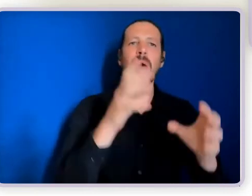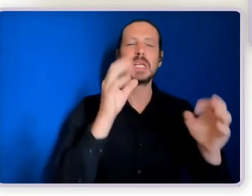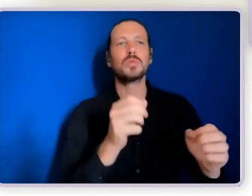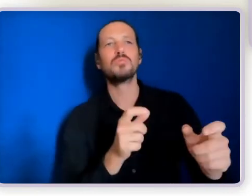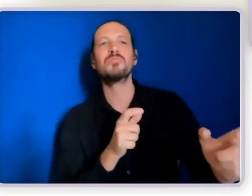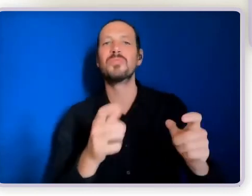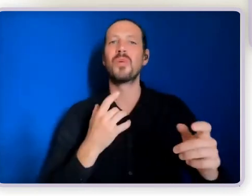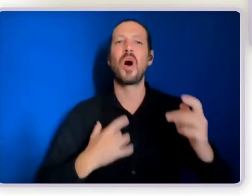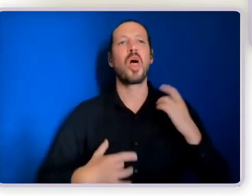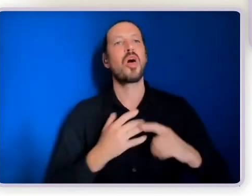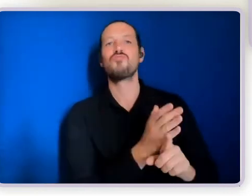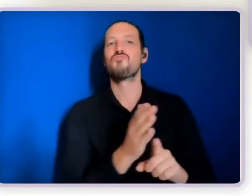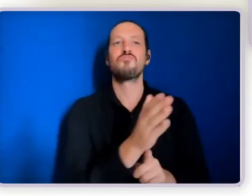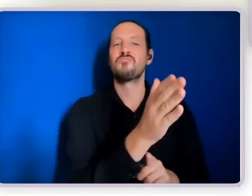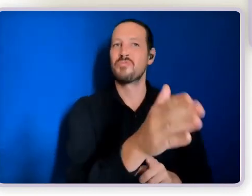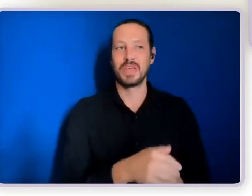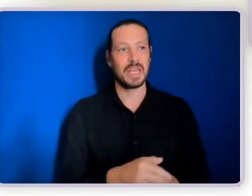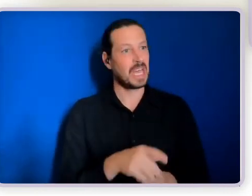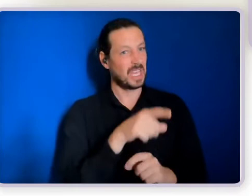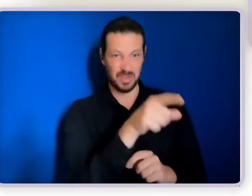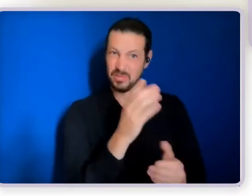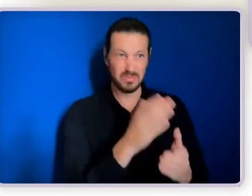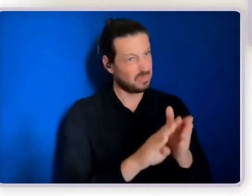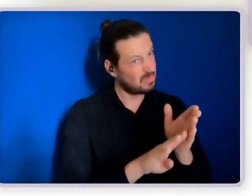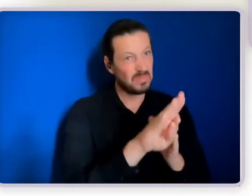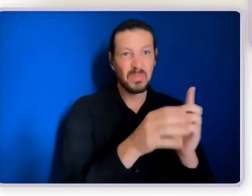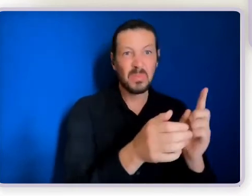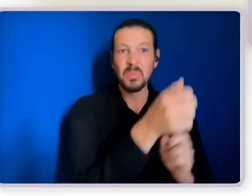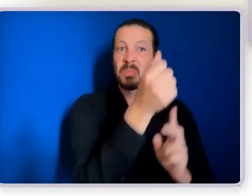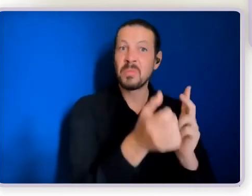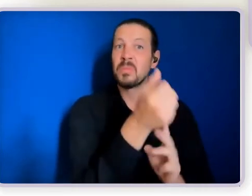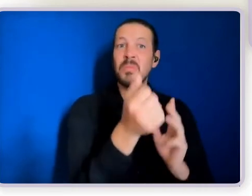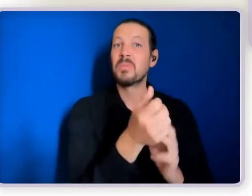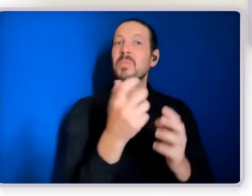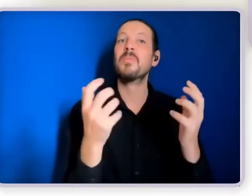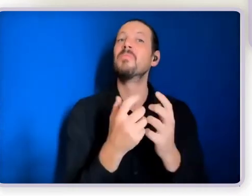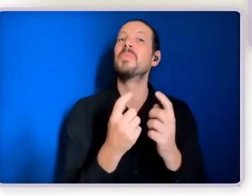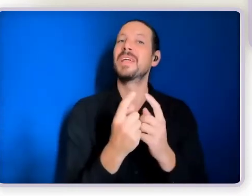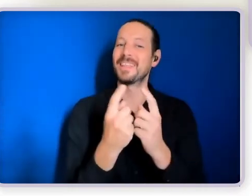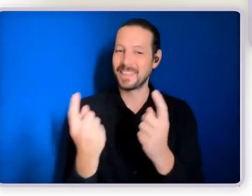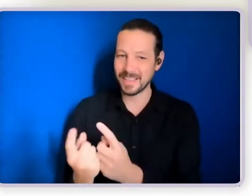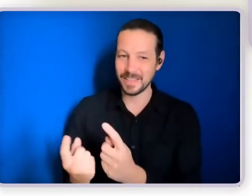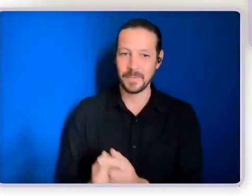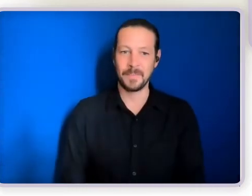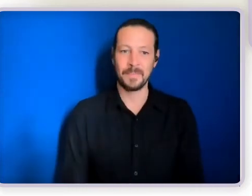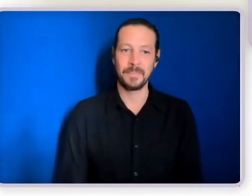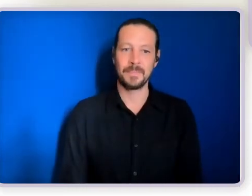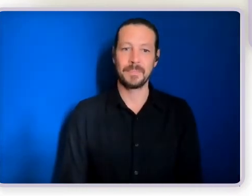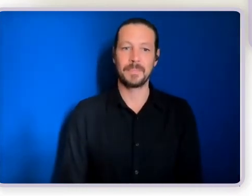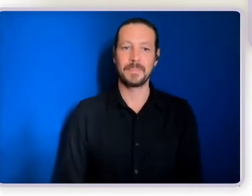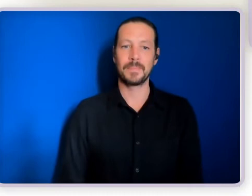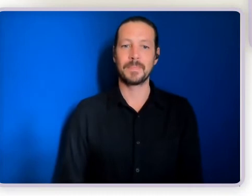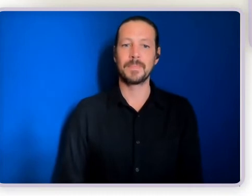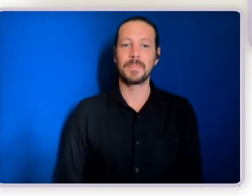to full fruition in all areas of his life now and I'll show you a little bit about that but some of the other benefits for